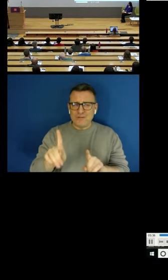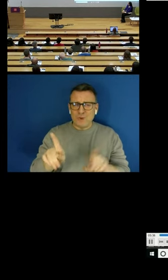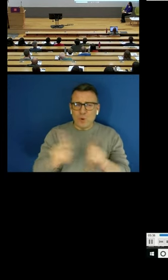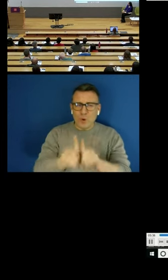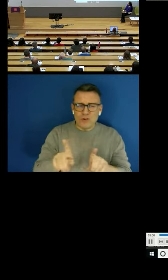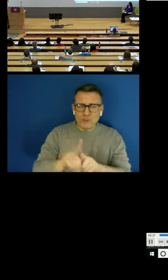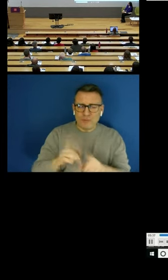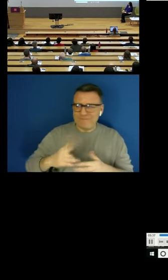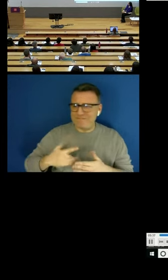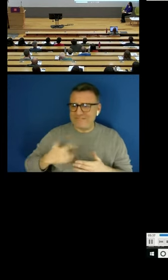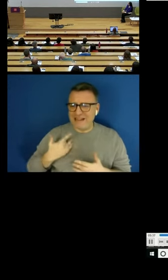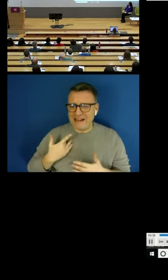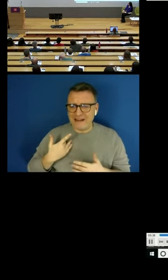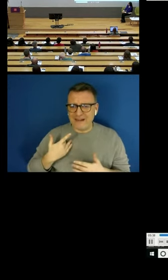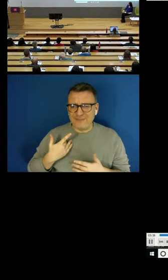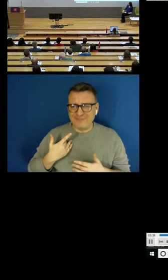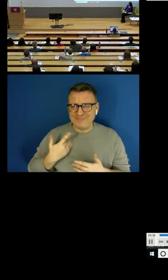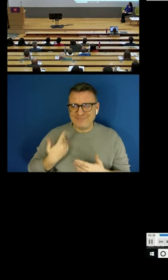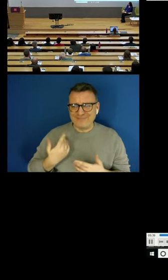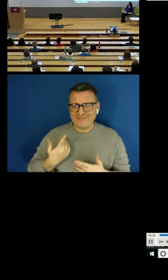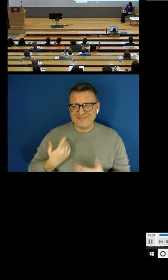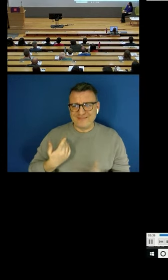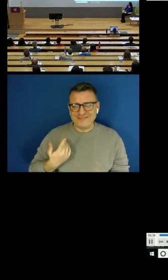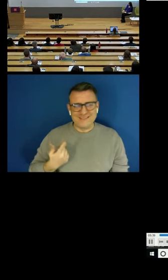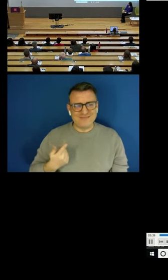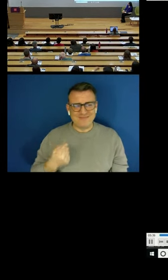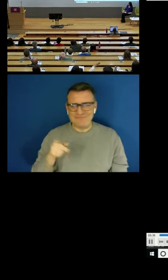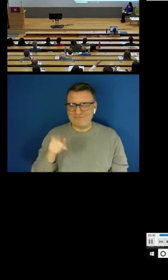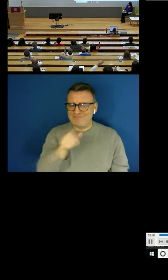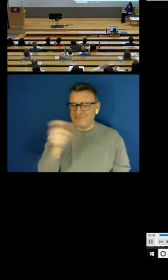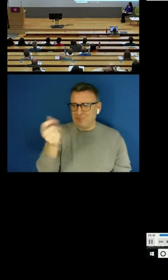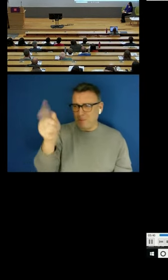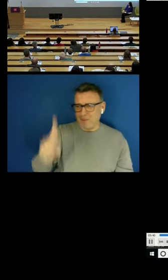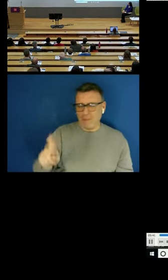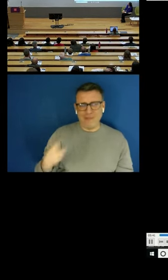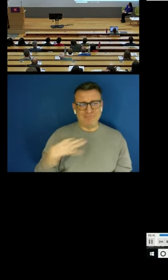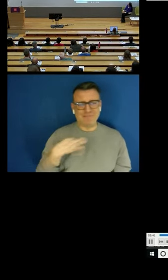advantage of me I